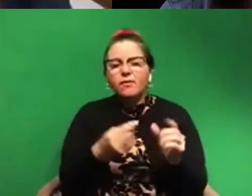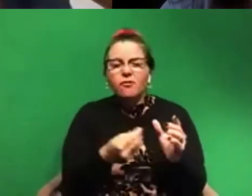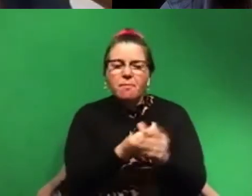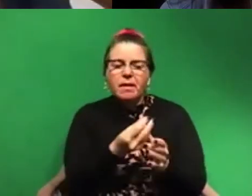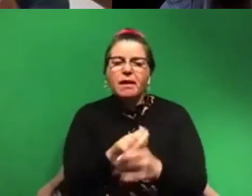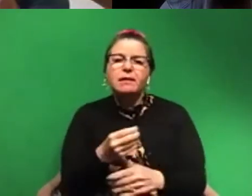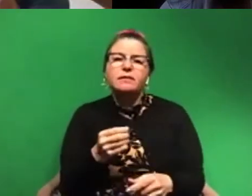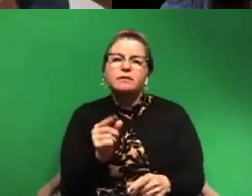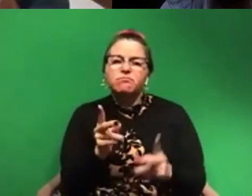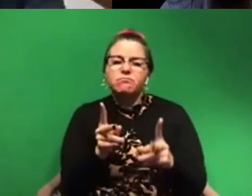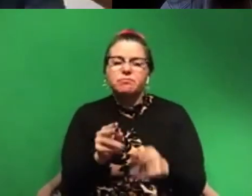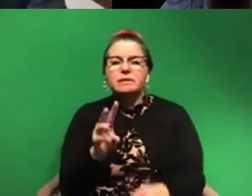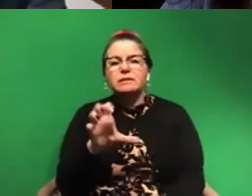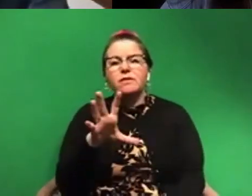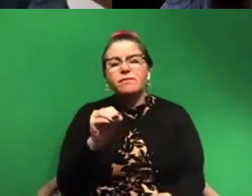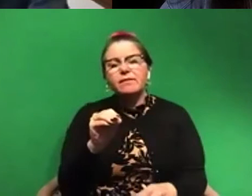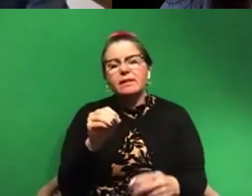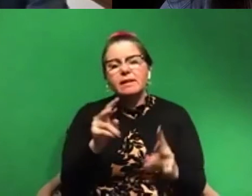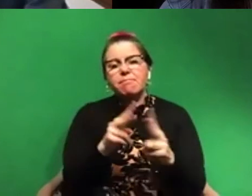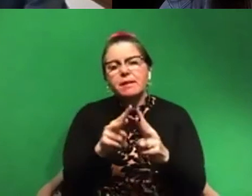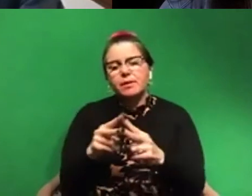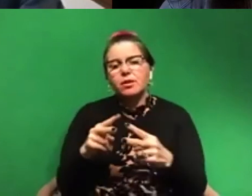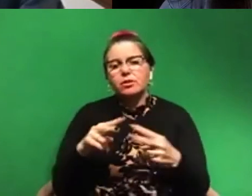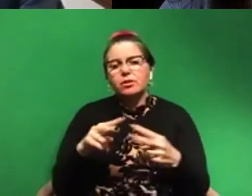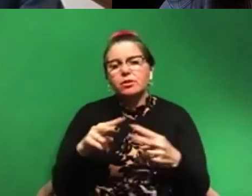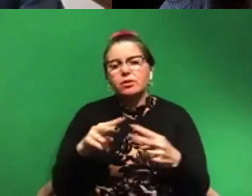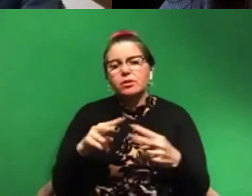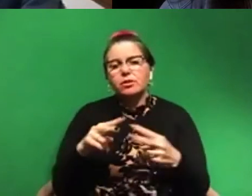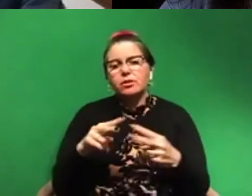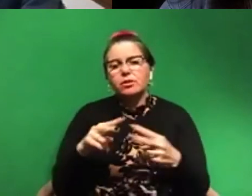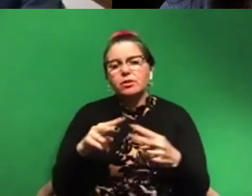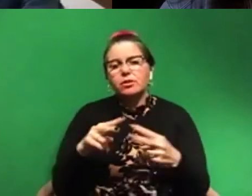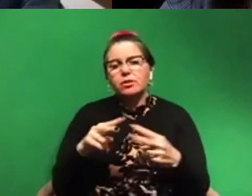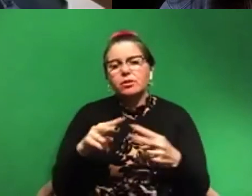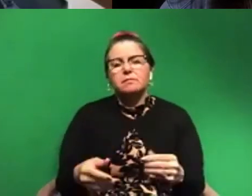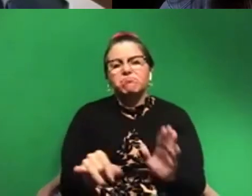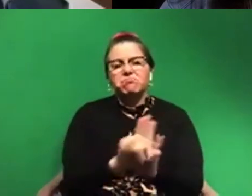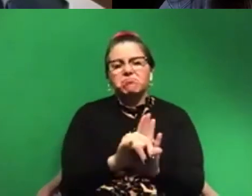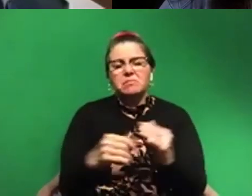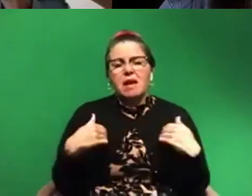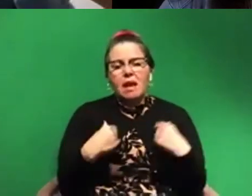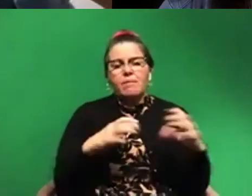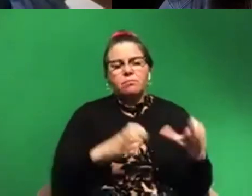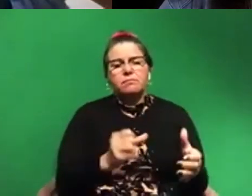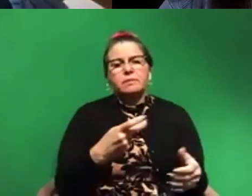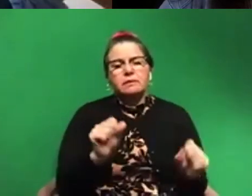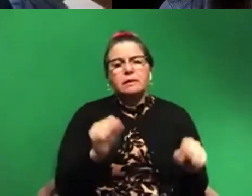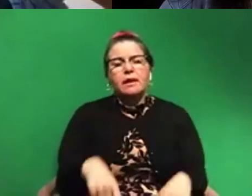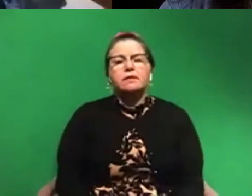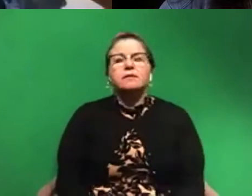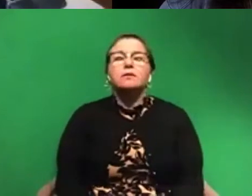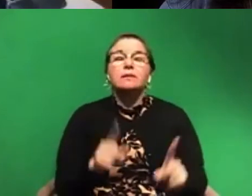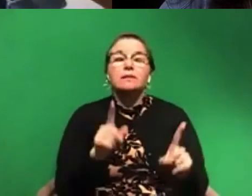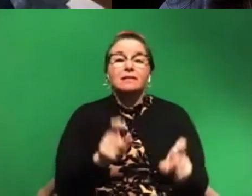They're about 650 base pairs long, and those are good enough to do the species ID. So we just have to get a tissue sample and then isolate that, that